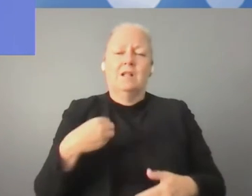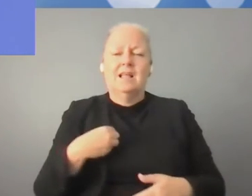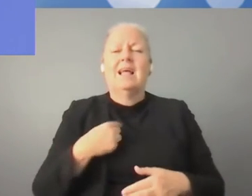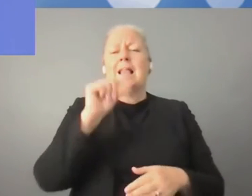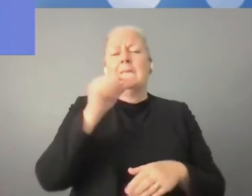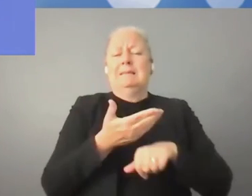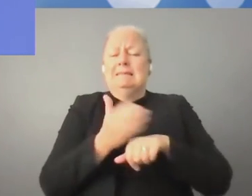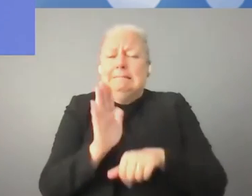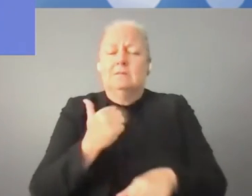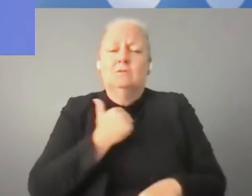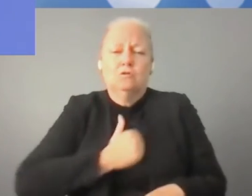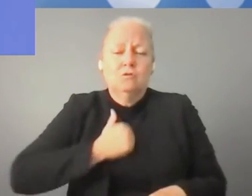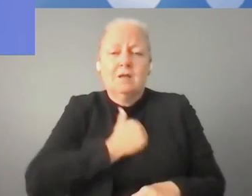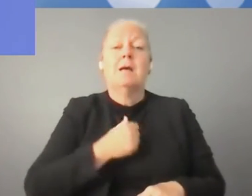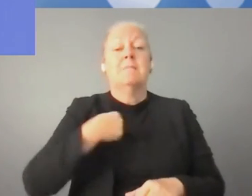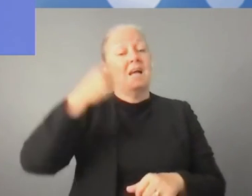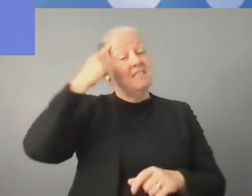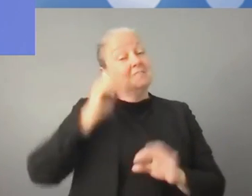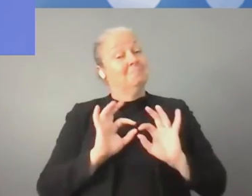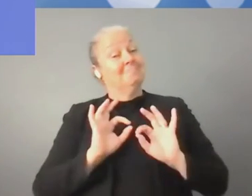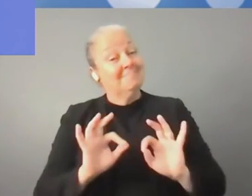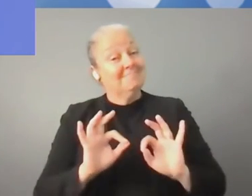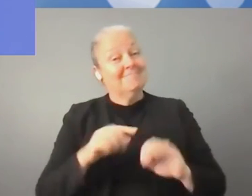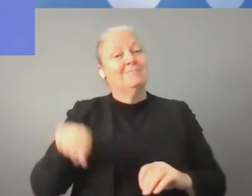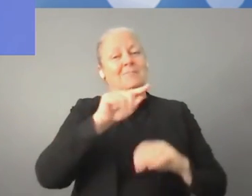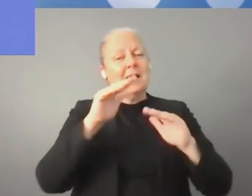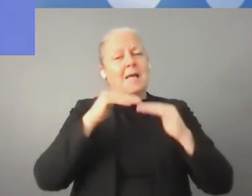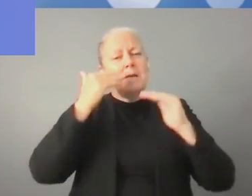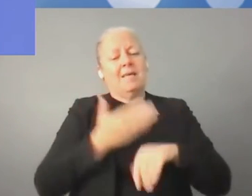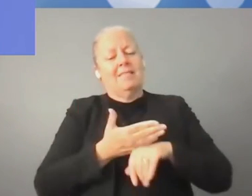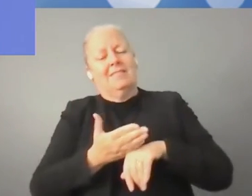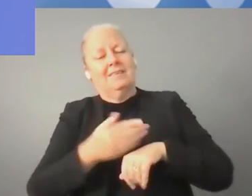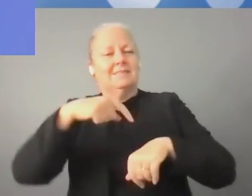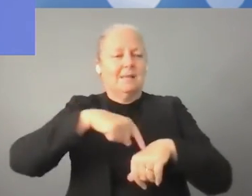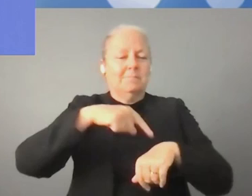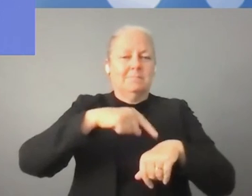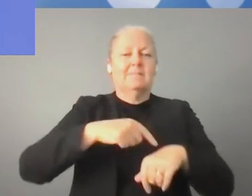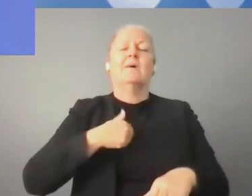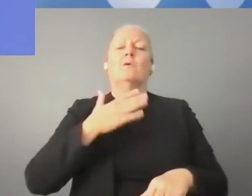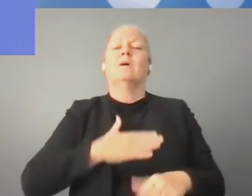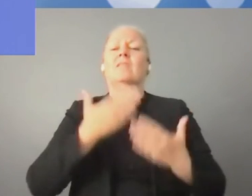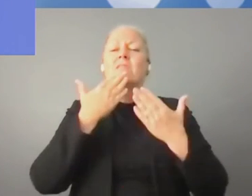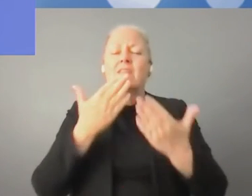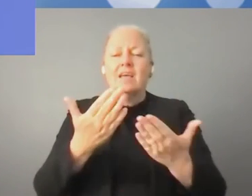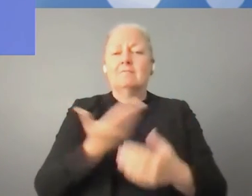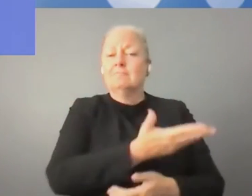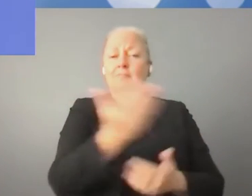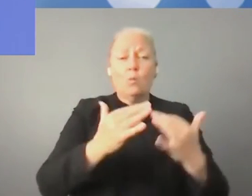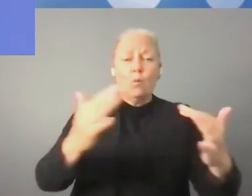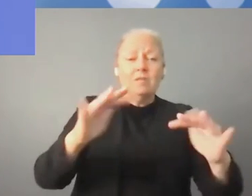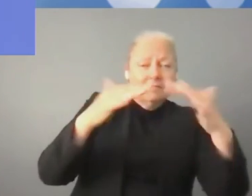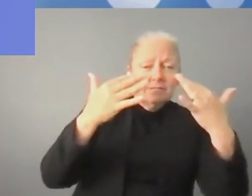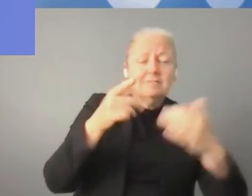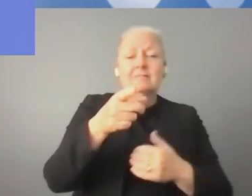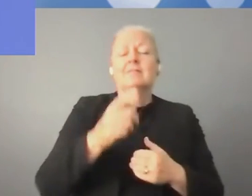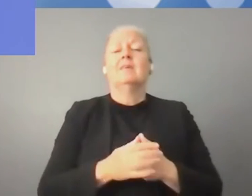but it was worth, I hope, to have us a little bit longer on stage. I would like to thank the audience for your attention, and I